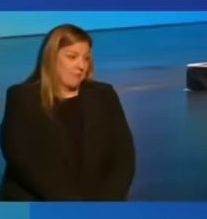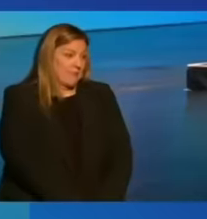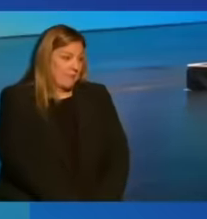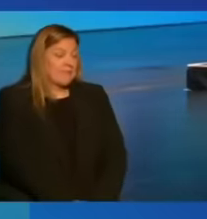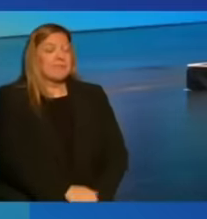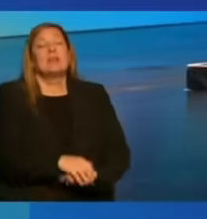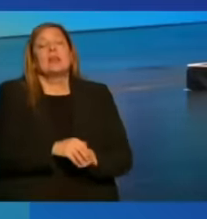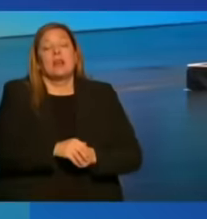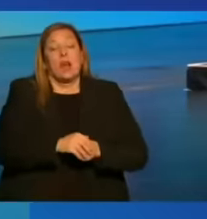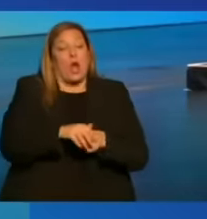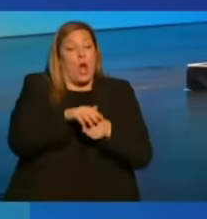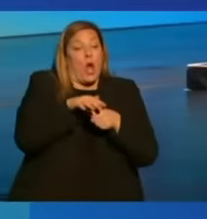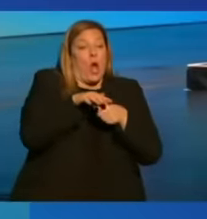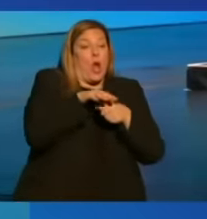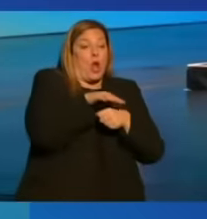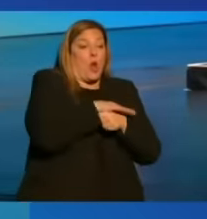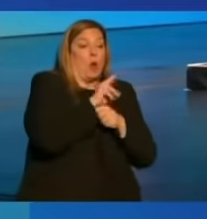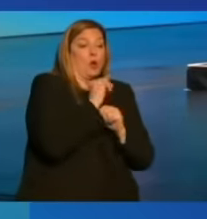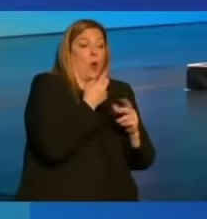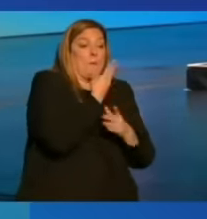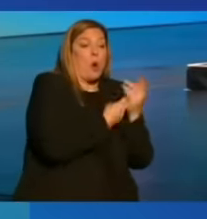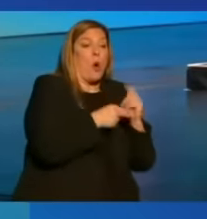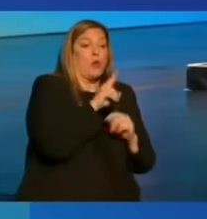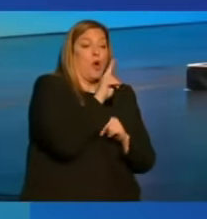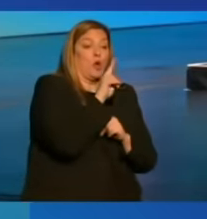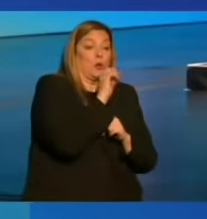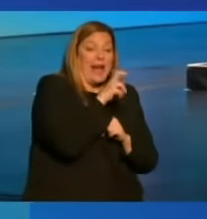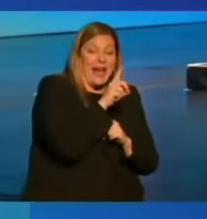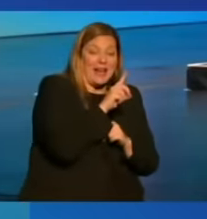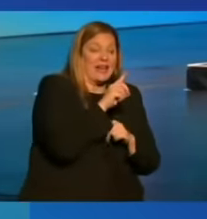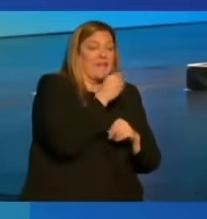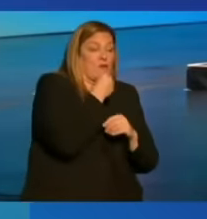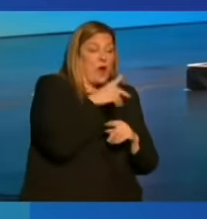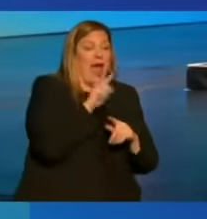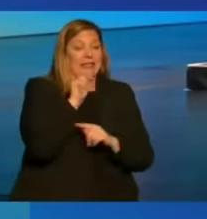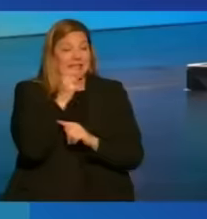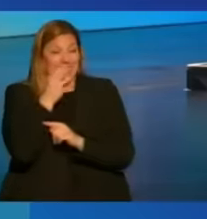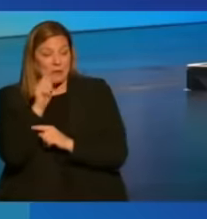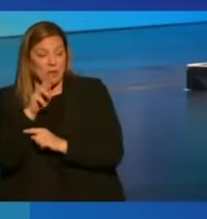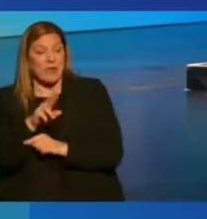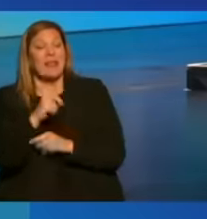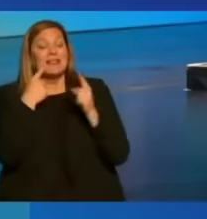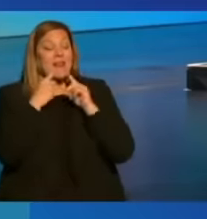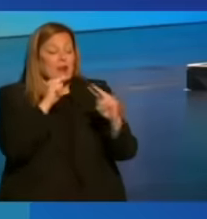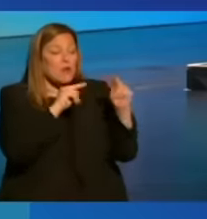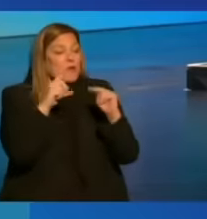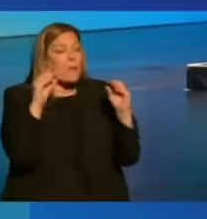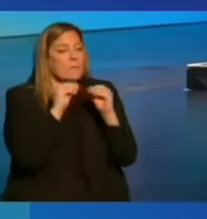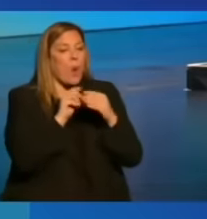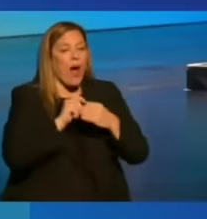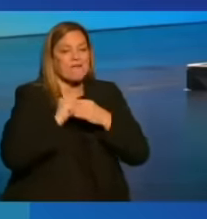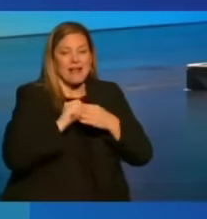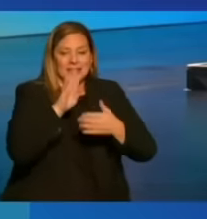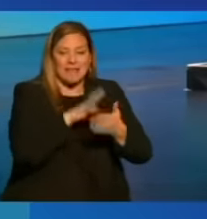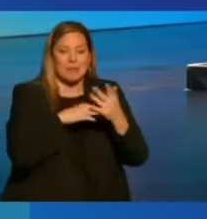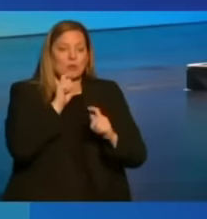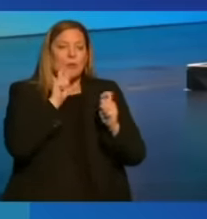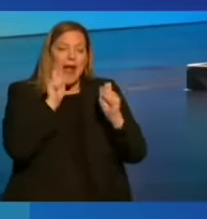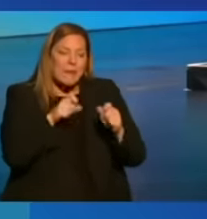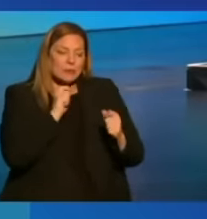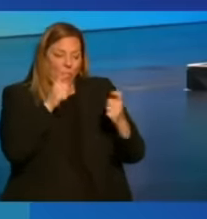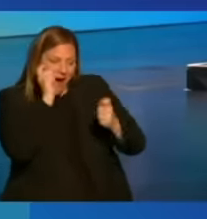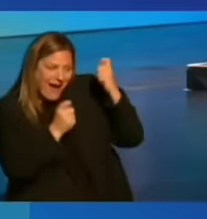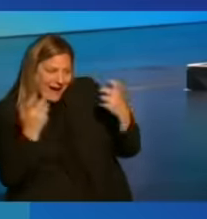Locals in both the United Food and Commercial Workers and the Teamsters successfully negotiated for more flexible schedules to accommodate